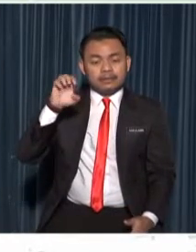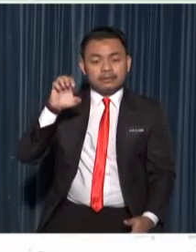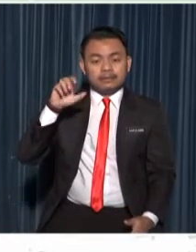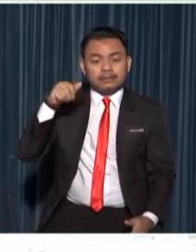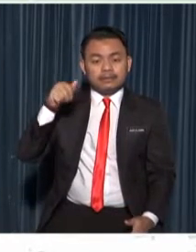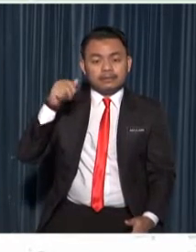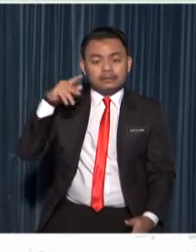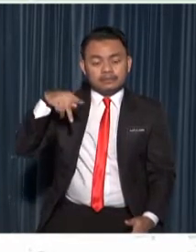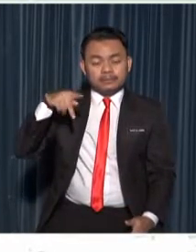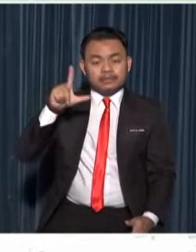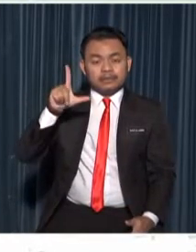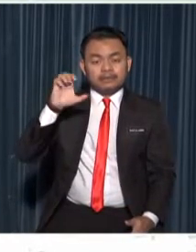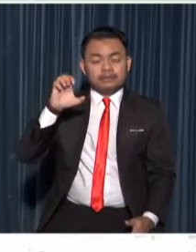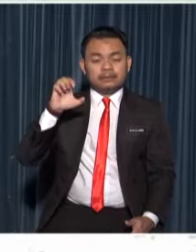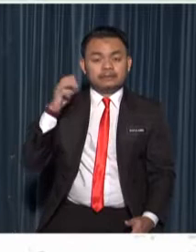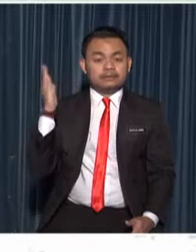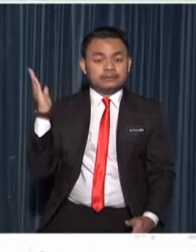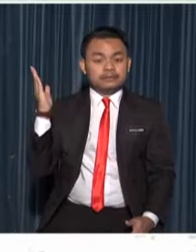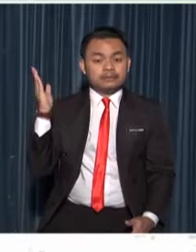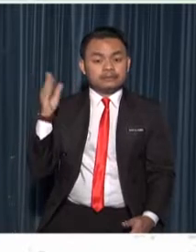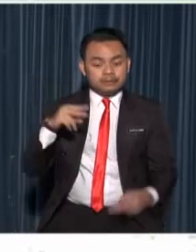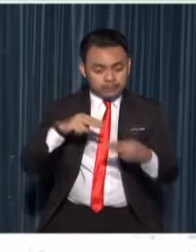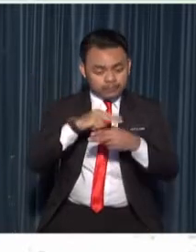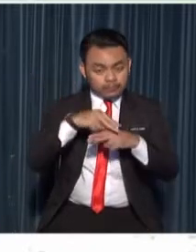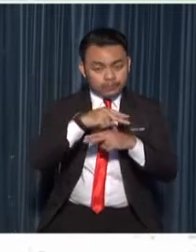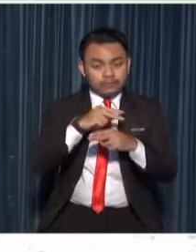reproduce through suckers